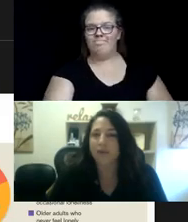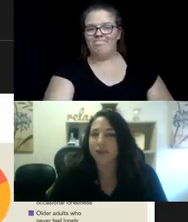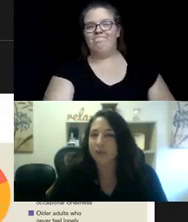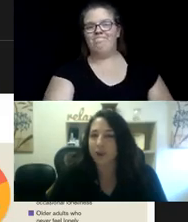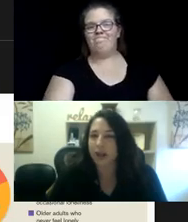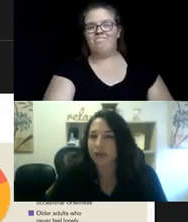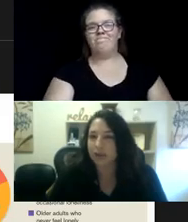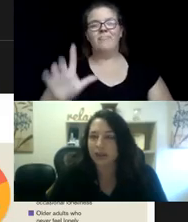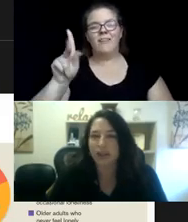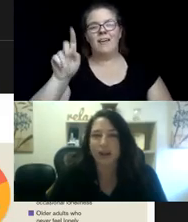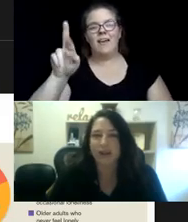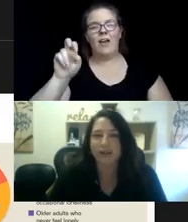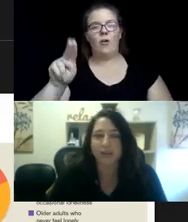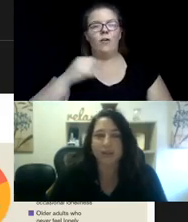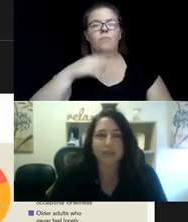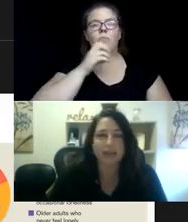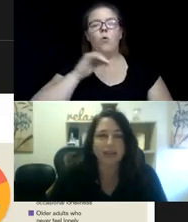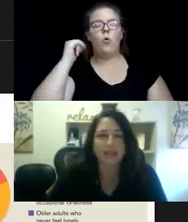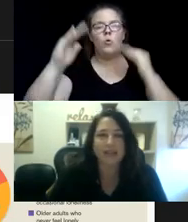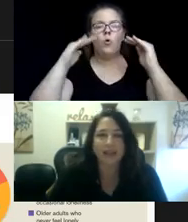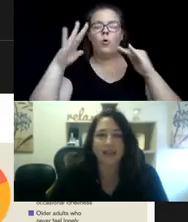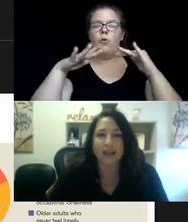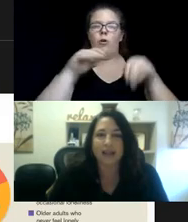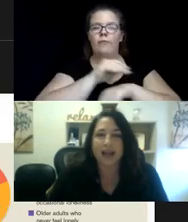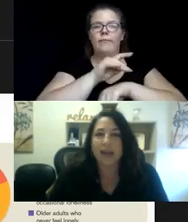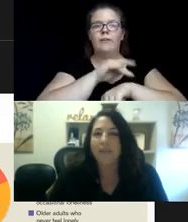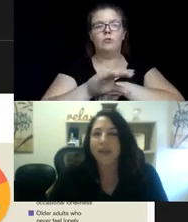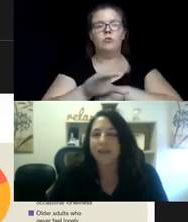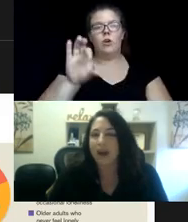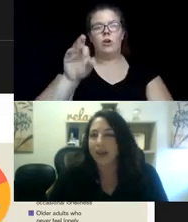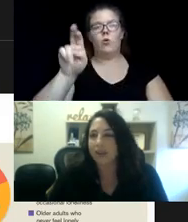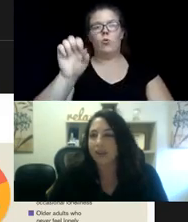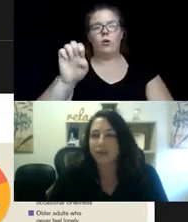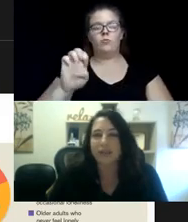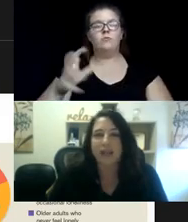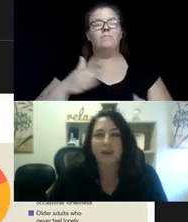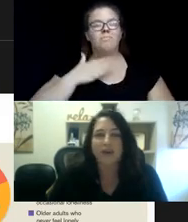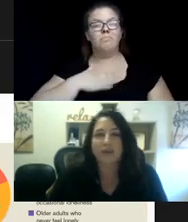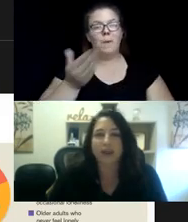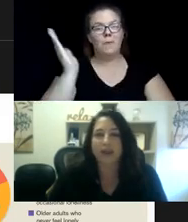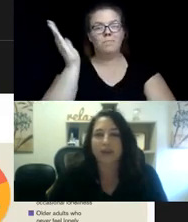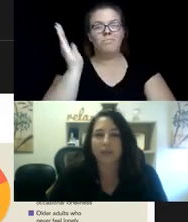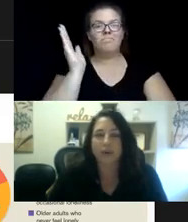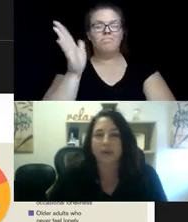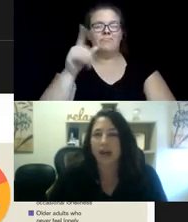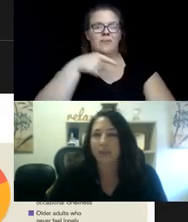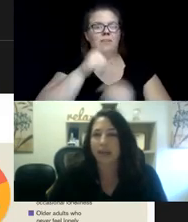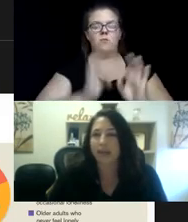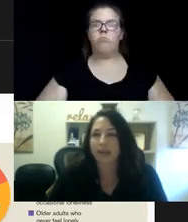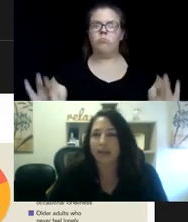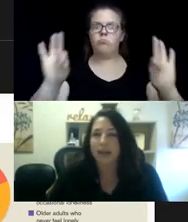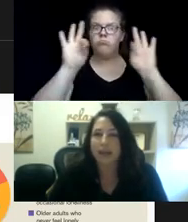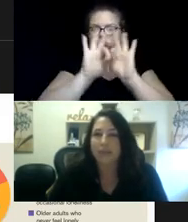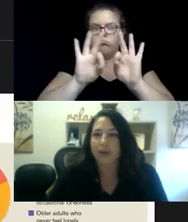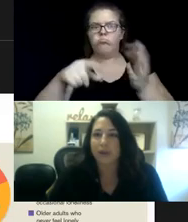Recovery Support Counselor at Kraus Chemical Dependency. And I'm happy to be talking to you today about this very, very important topic.